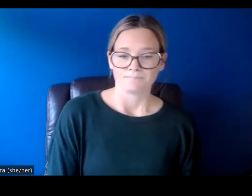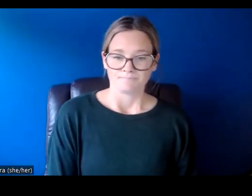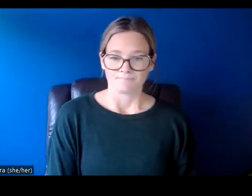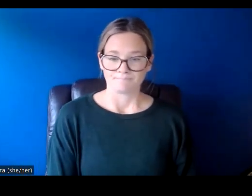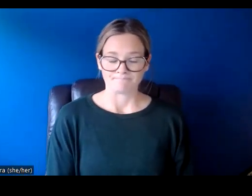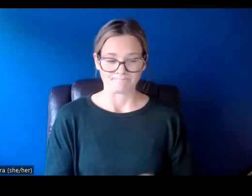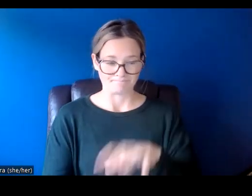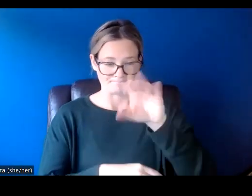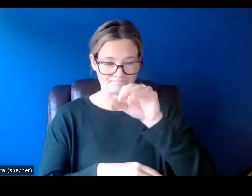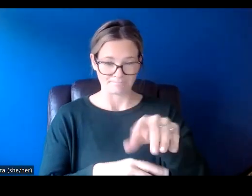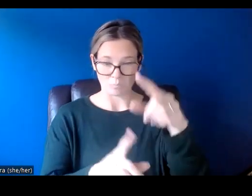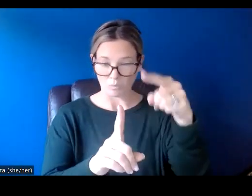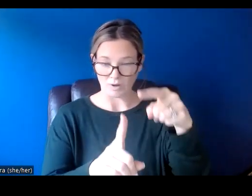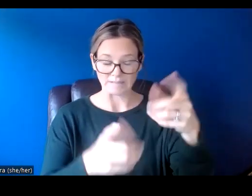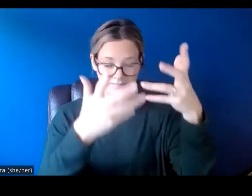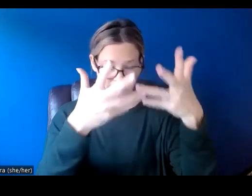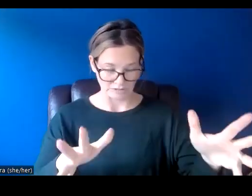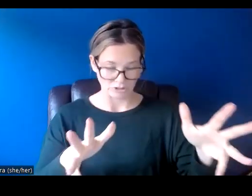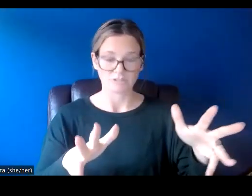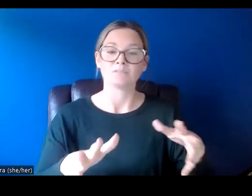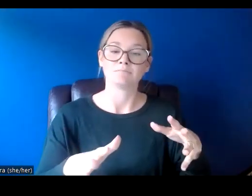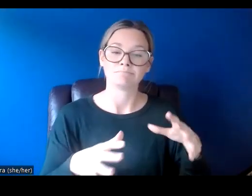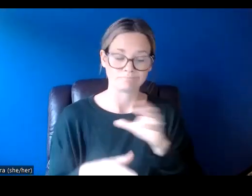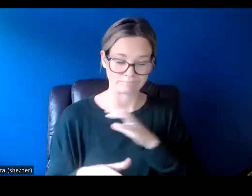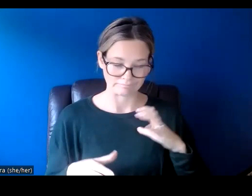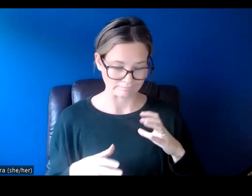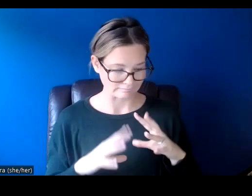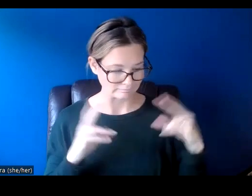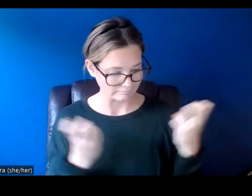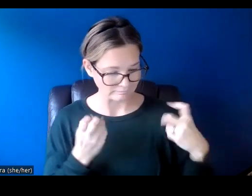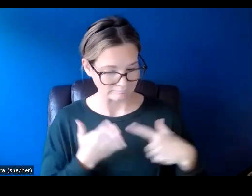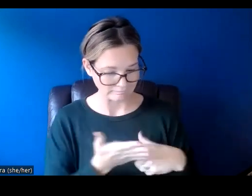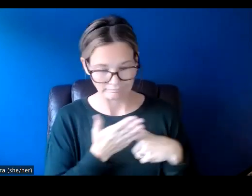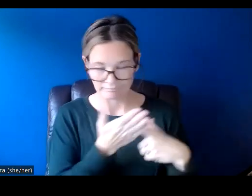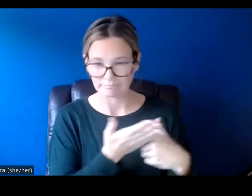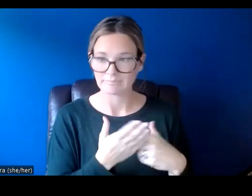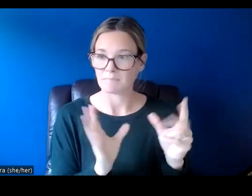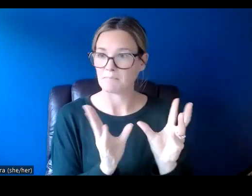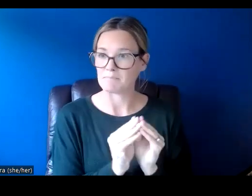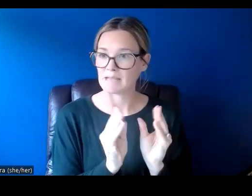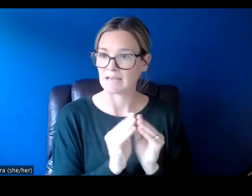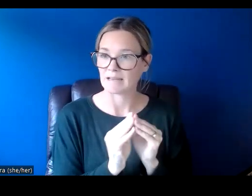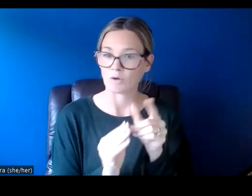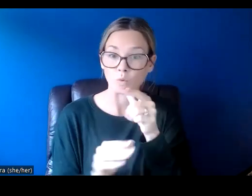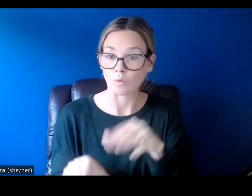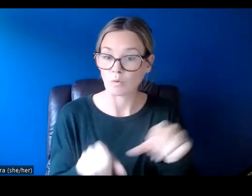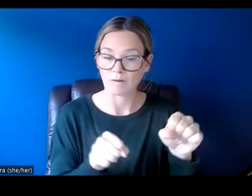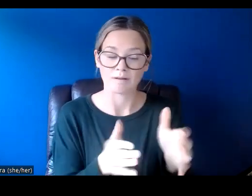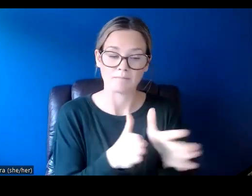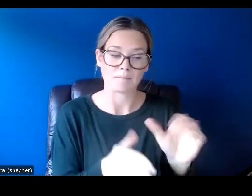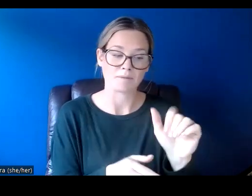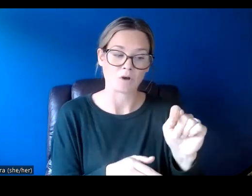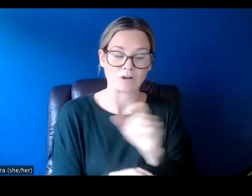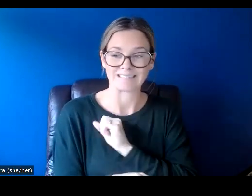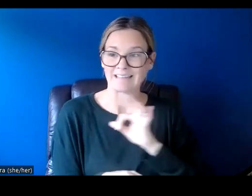After scoring, the selection committee will discuss applications and make final funding decisions in a meeting facilitated by the public arts staff.